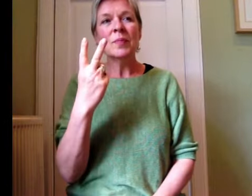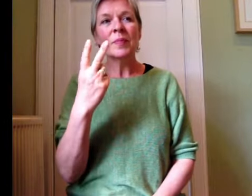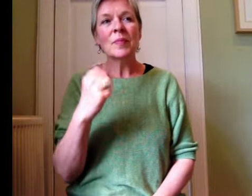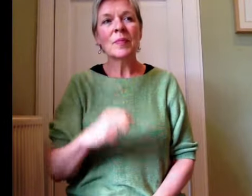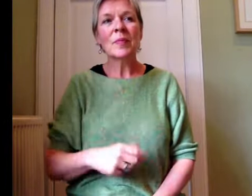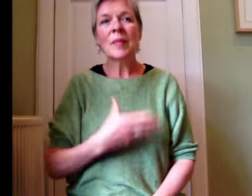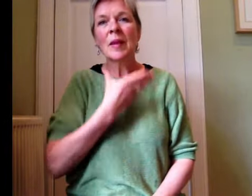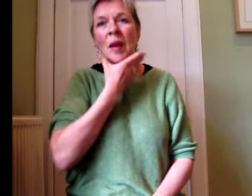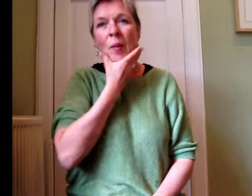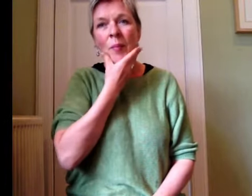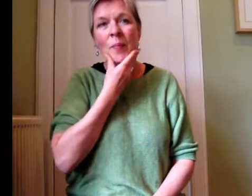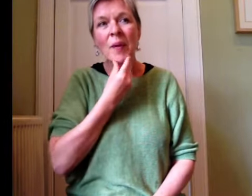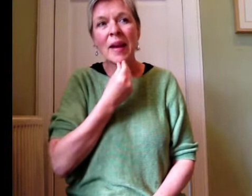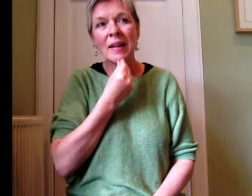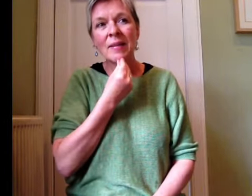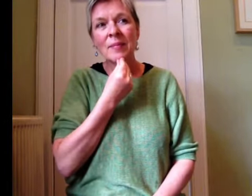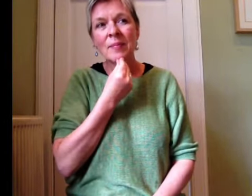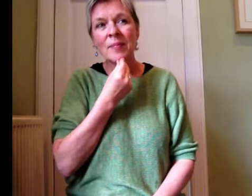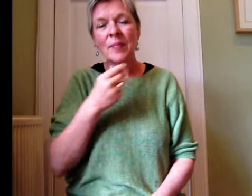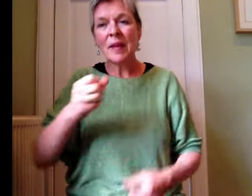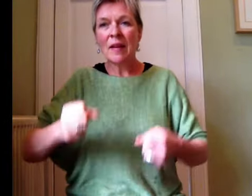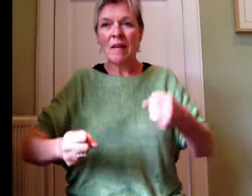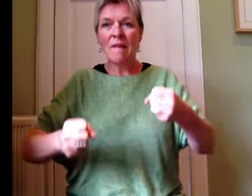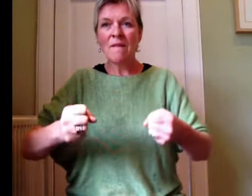To. Men.